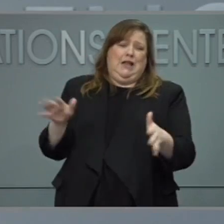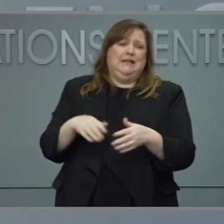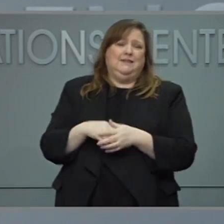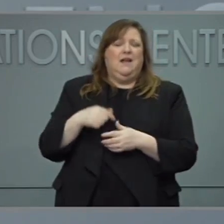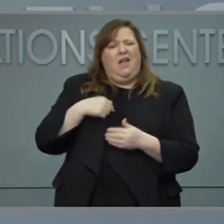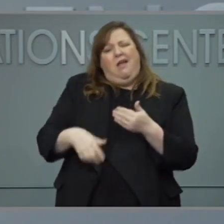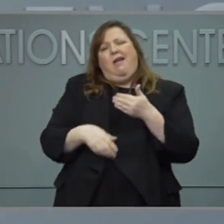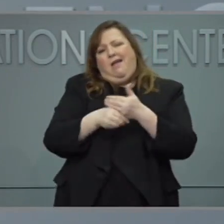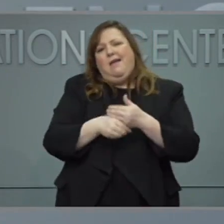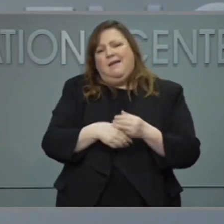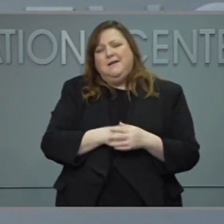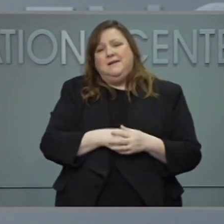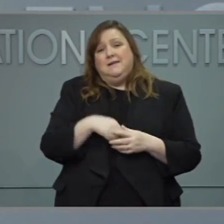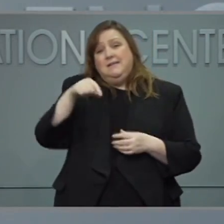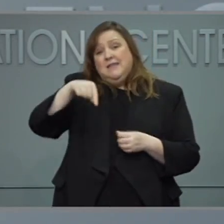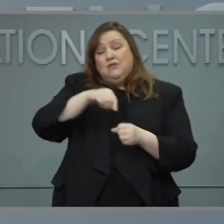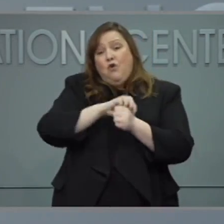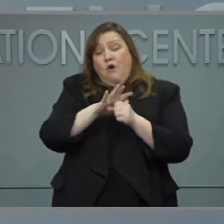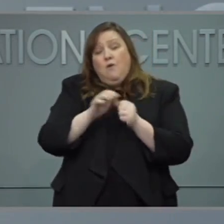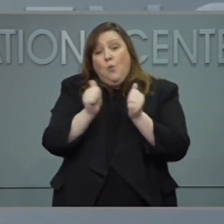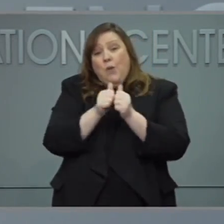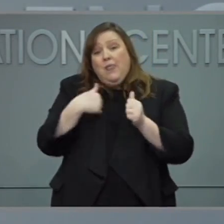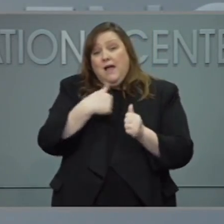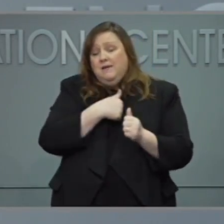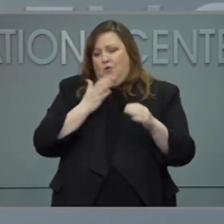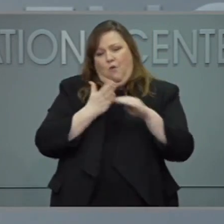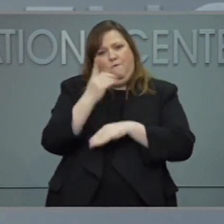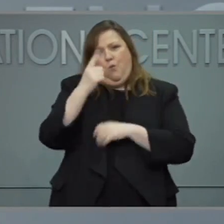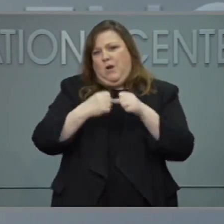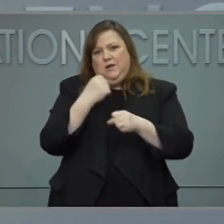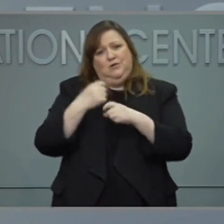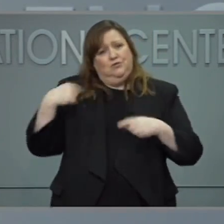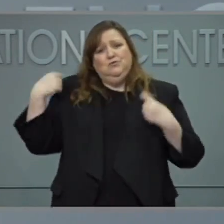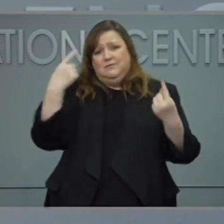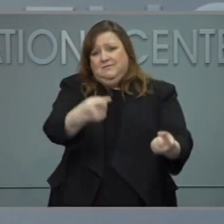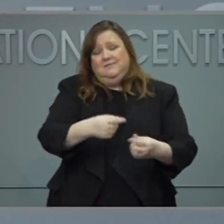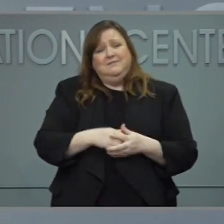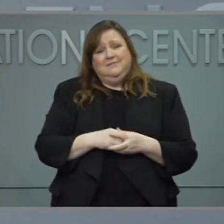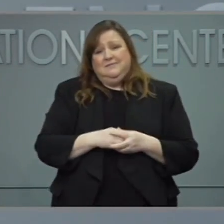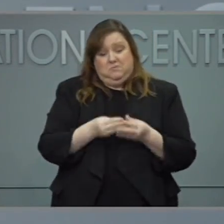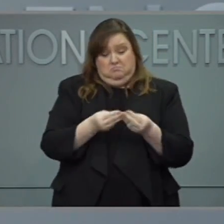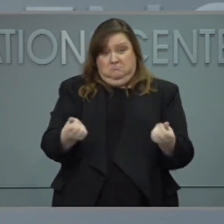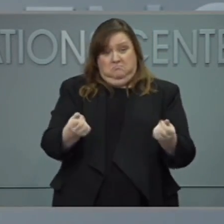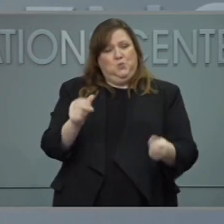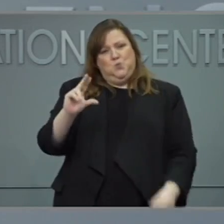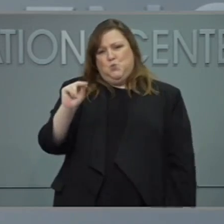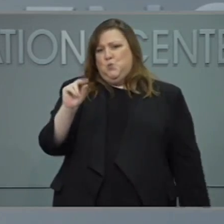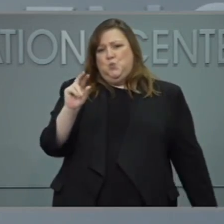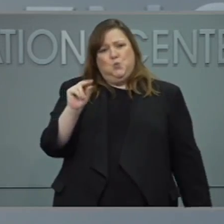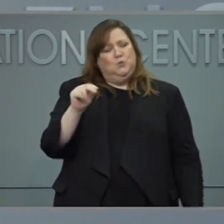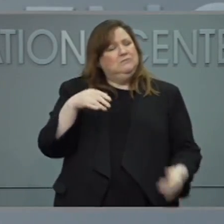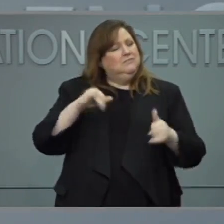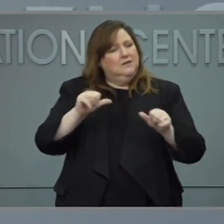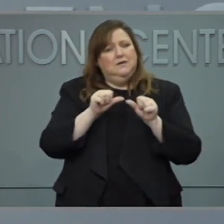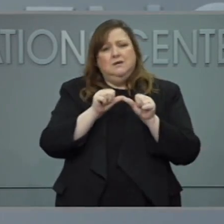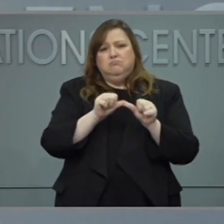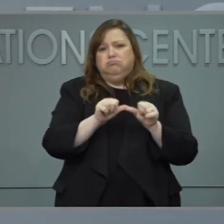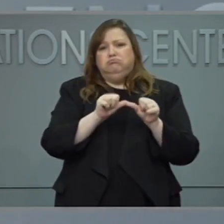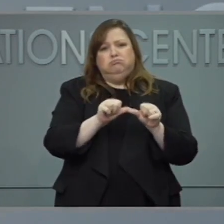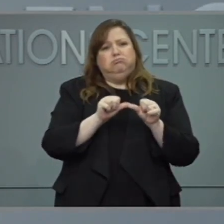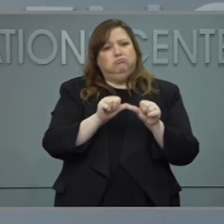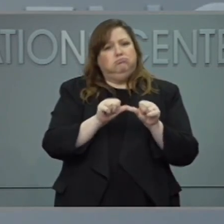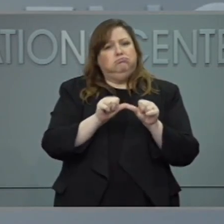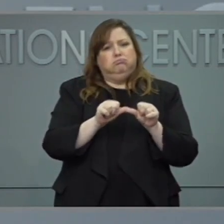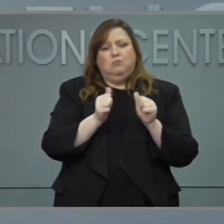us for over a year now. It is going to continue to be with us. And they're going to be different periods of time where we'll see less